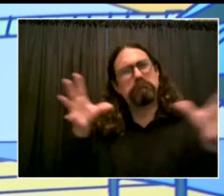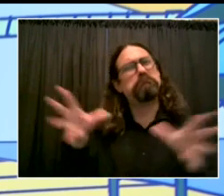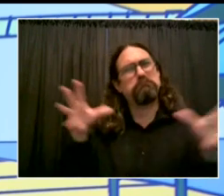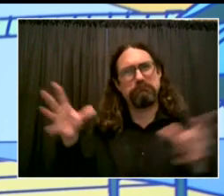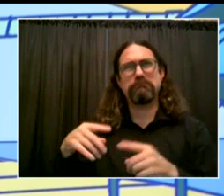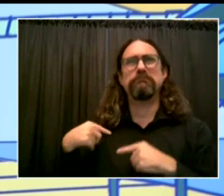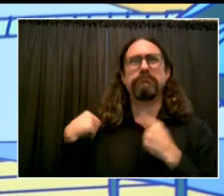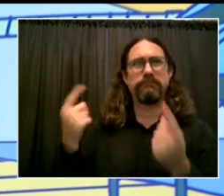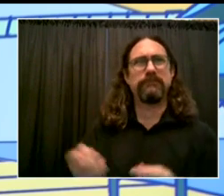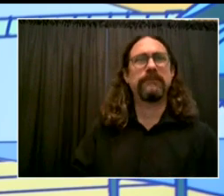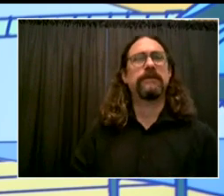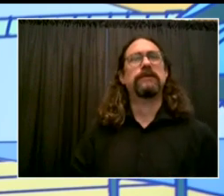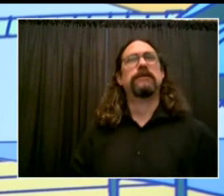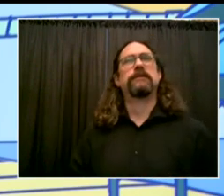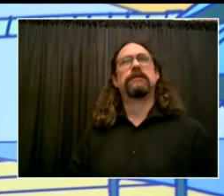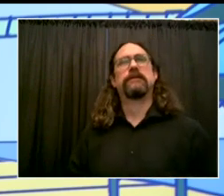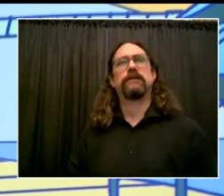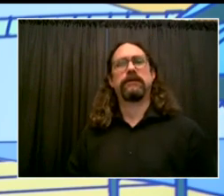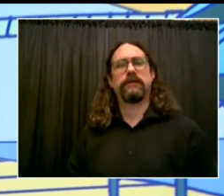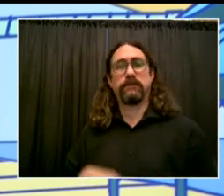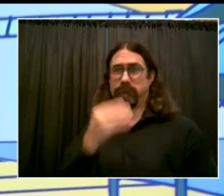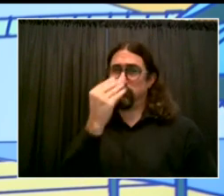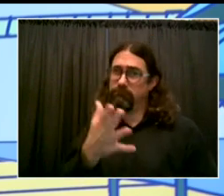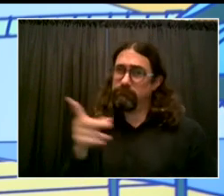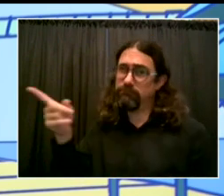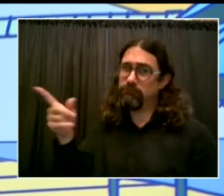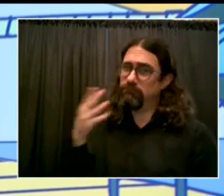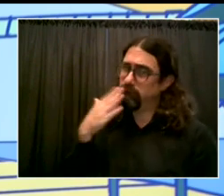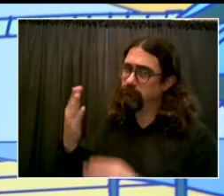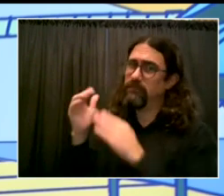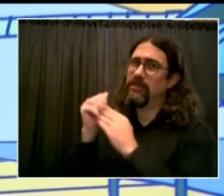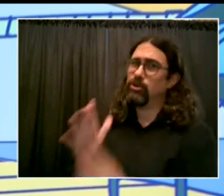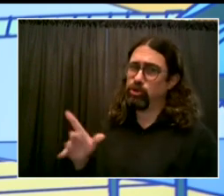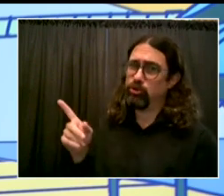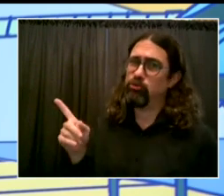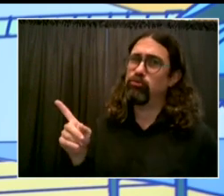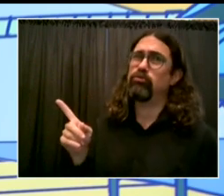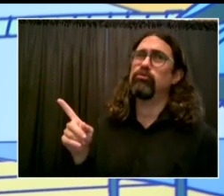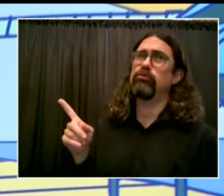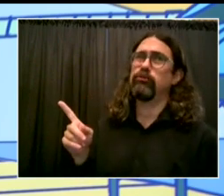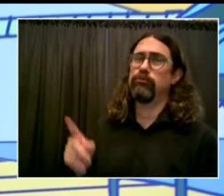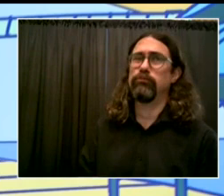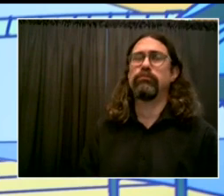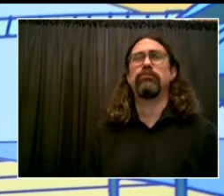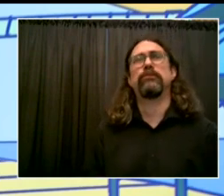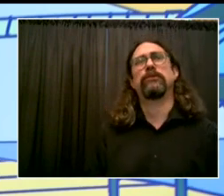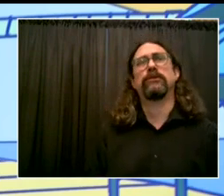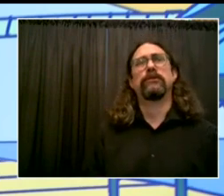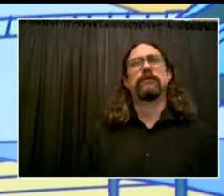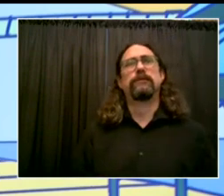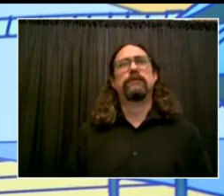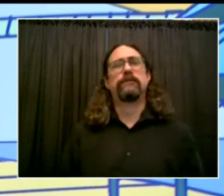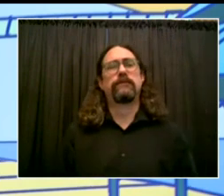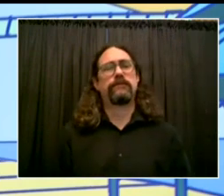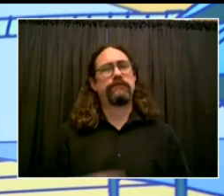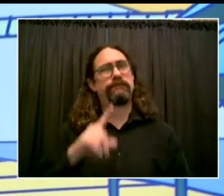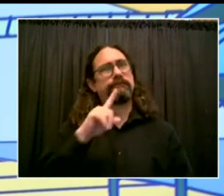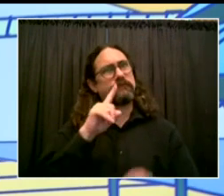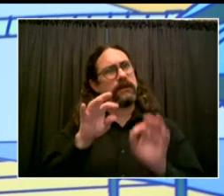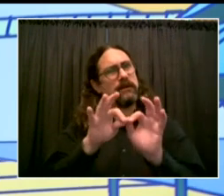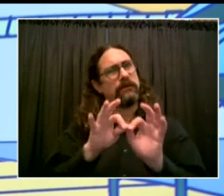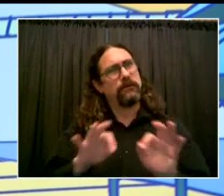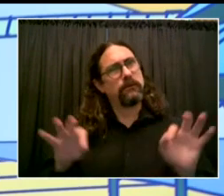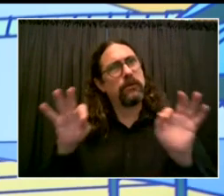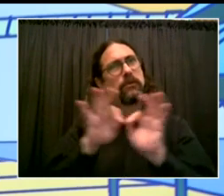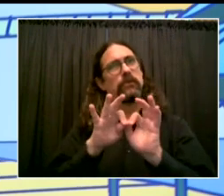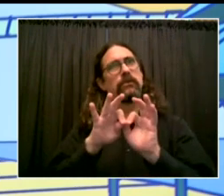tone and the right approach, and we all have to work every day to keep reminding people and doing the best to set a good example. Last